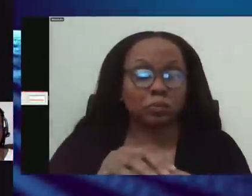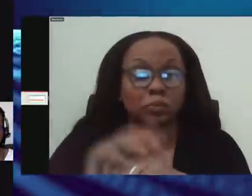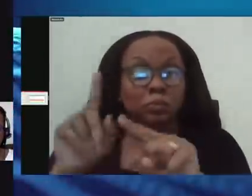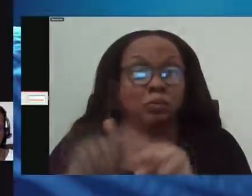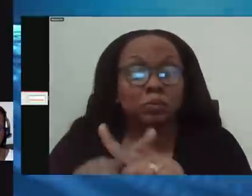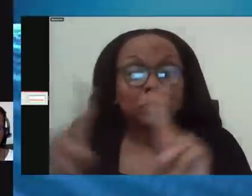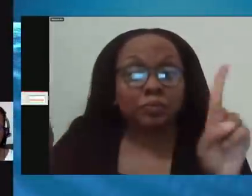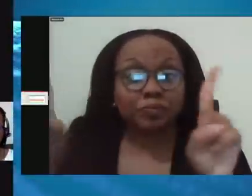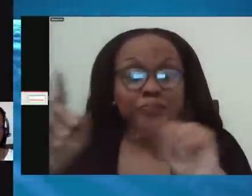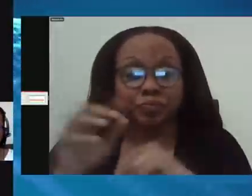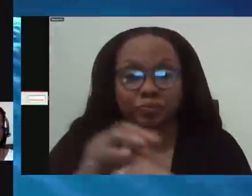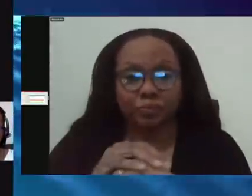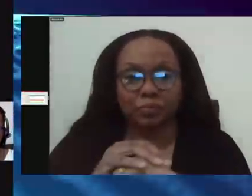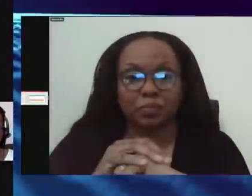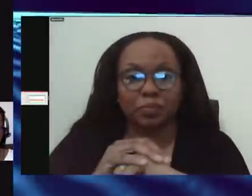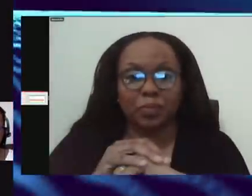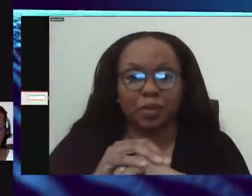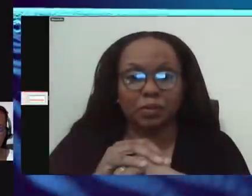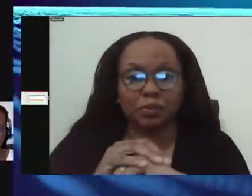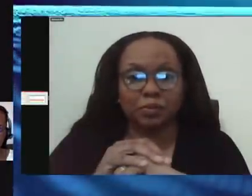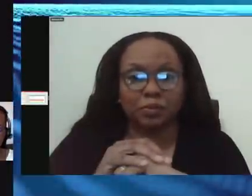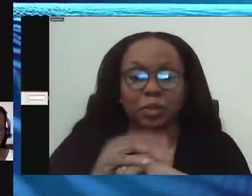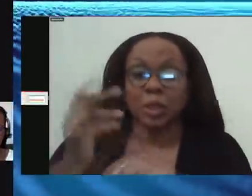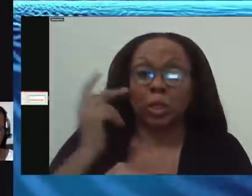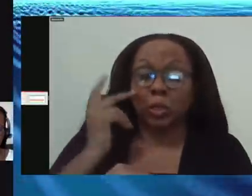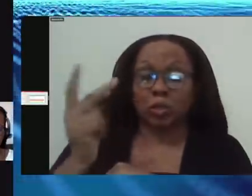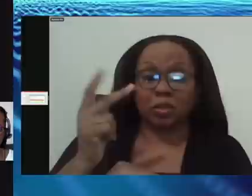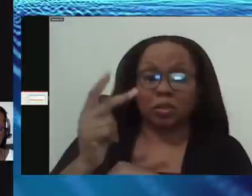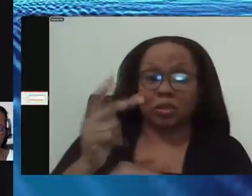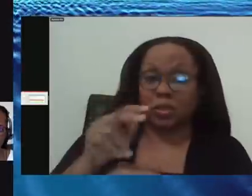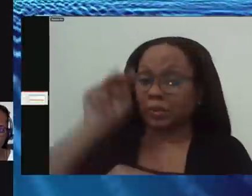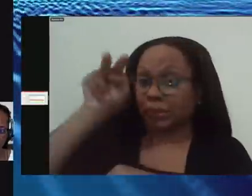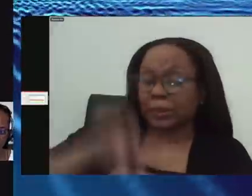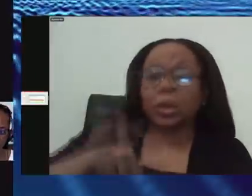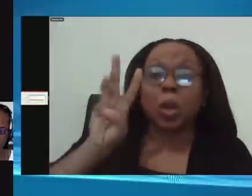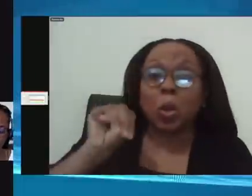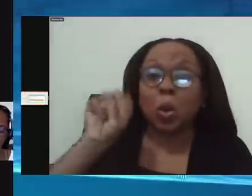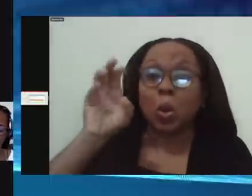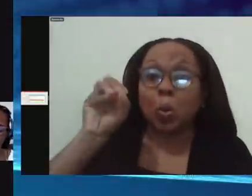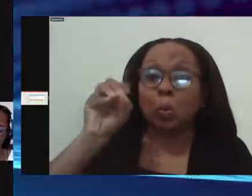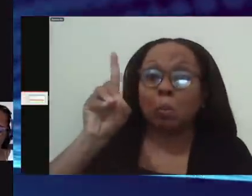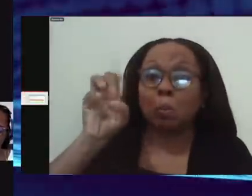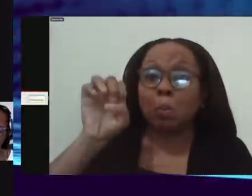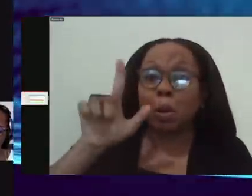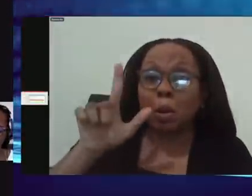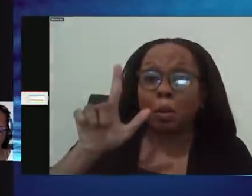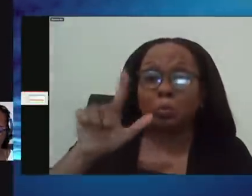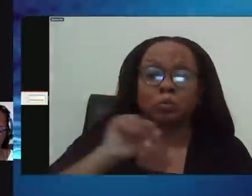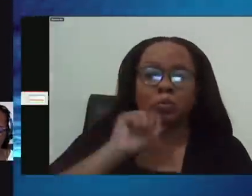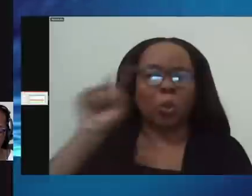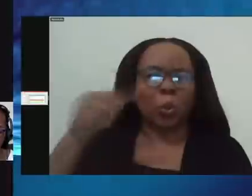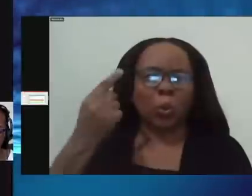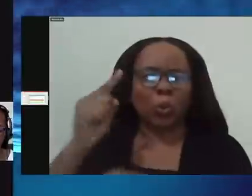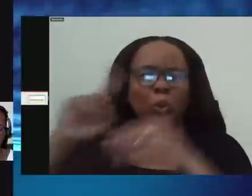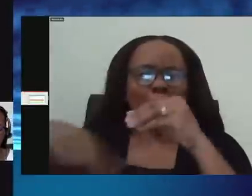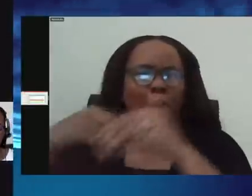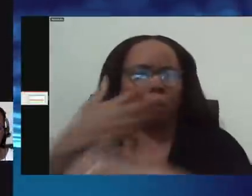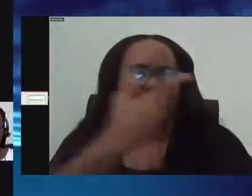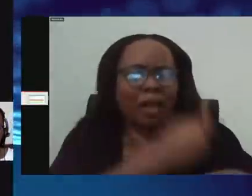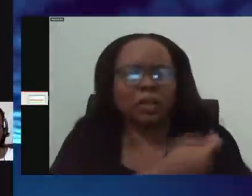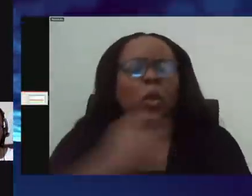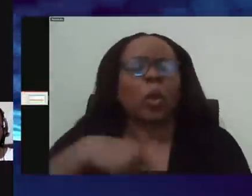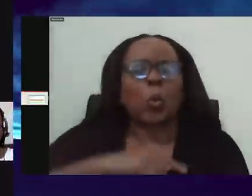The modeling that we are doing, these numbers are not just based on vaccination. What we are doing is that we are estimating